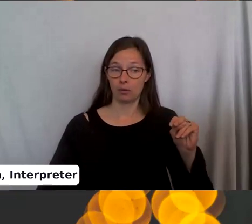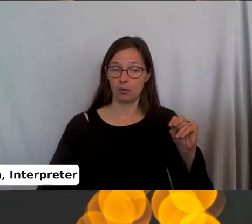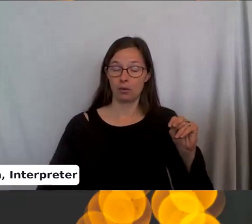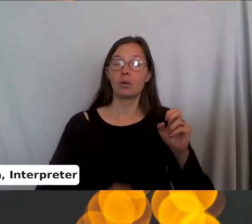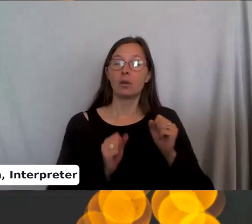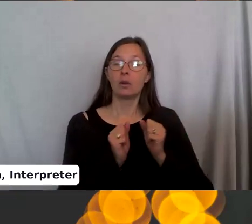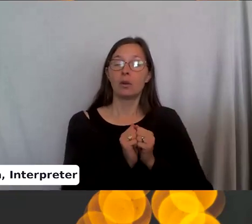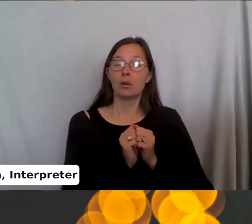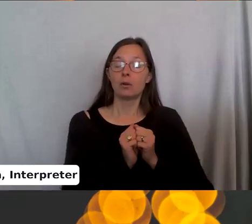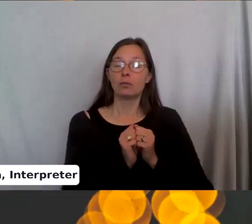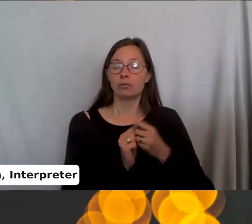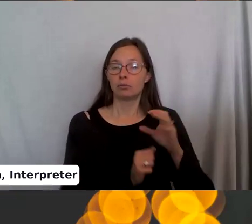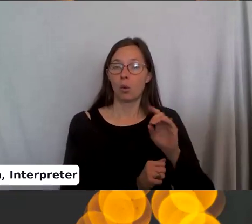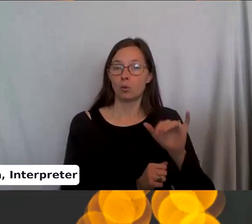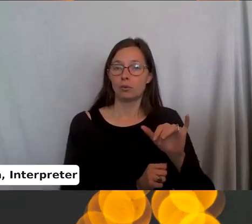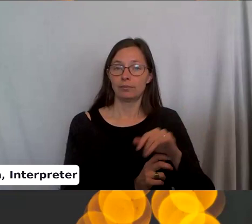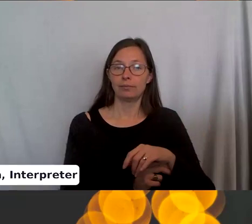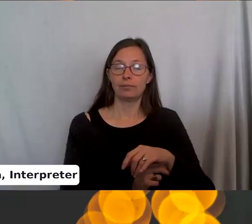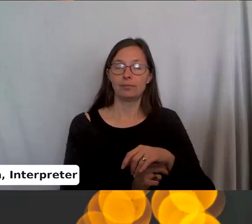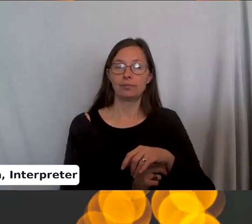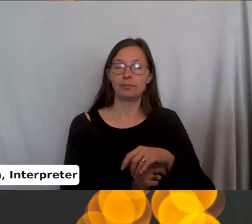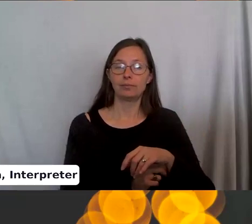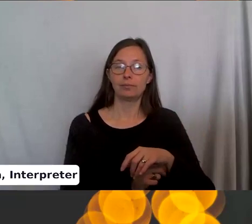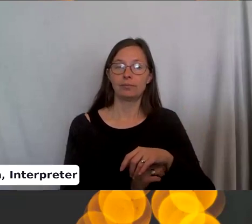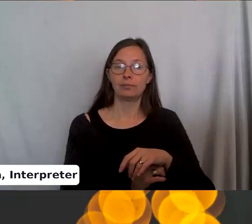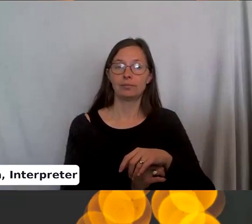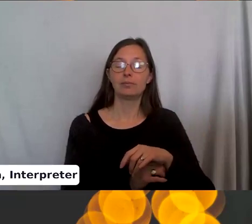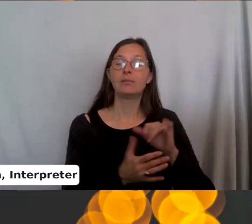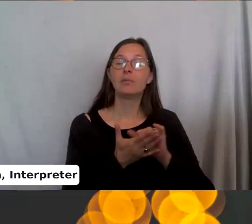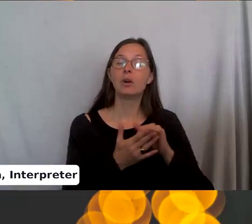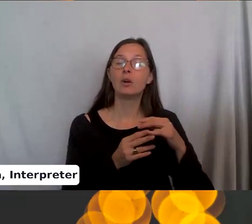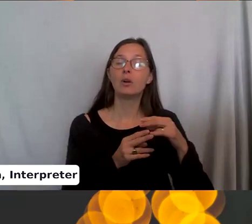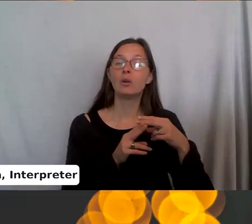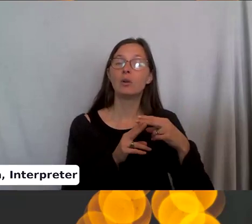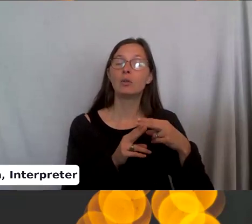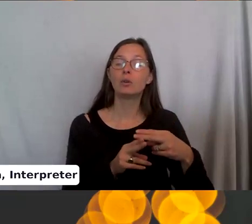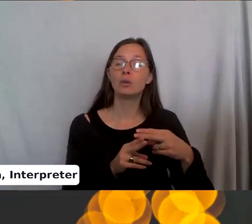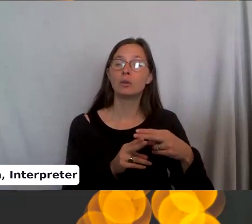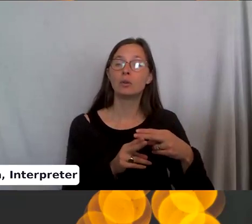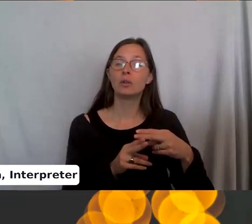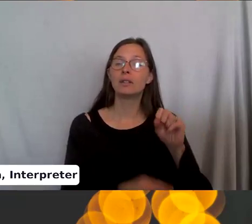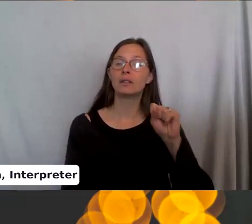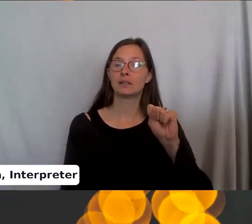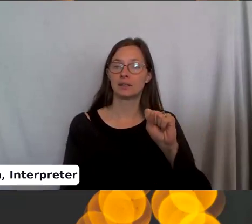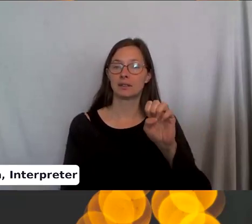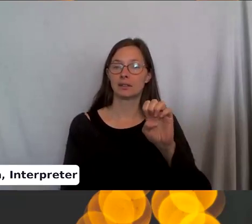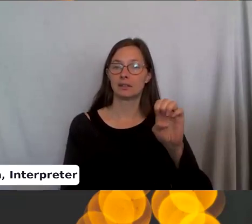cozy is called seed stitch.